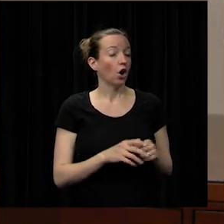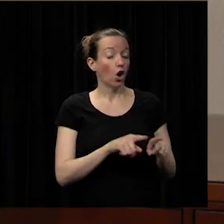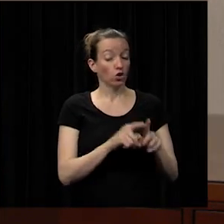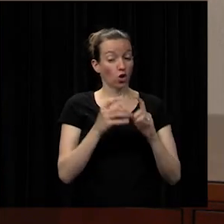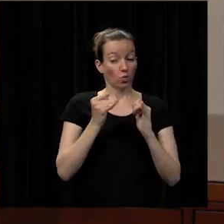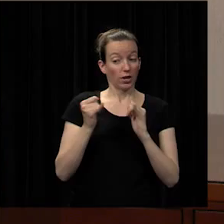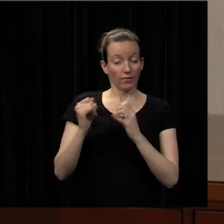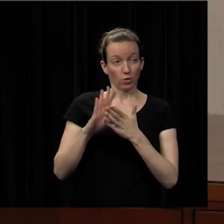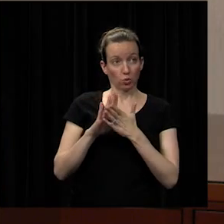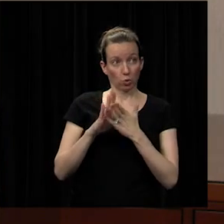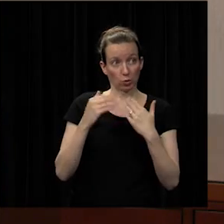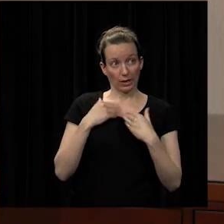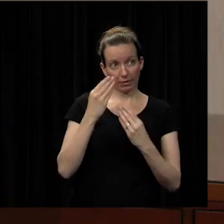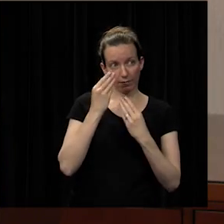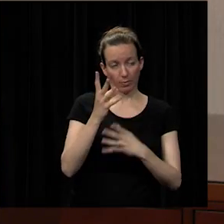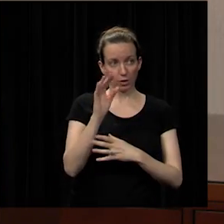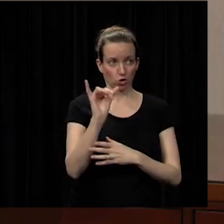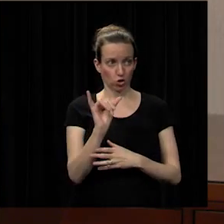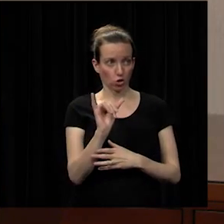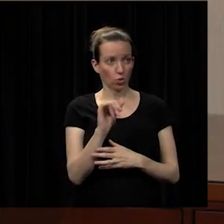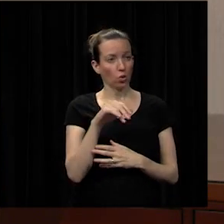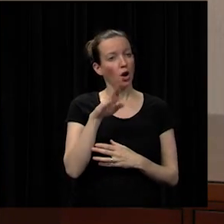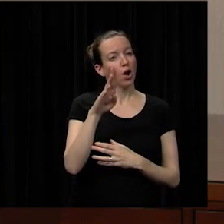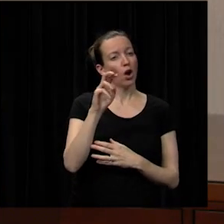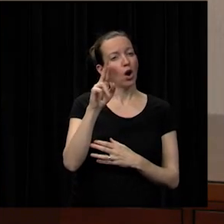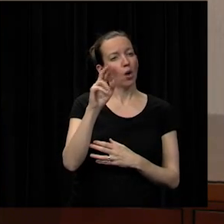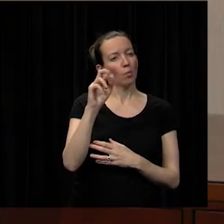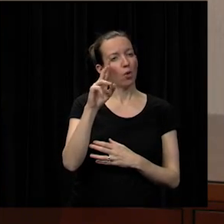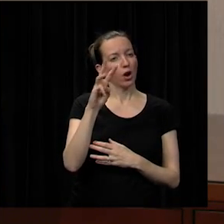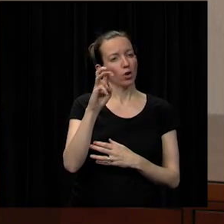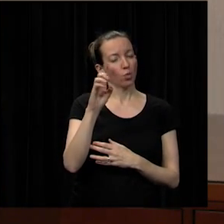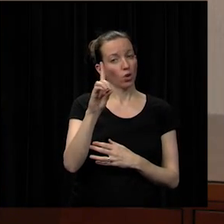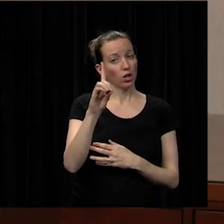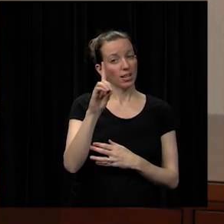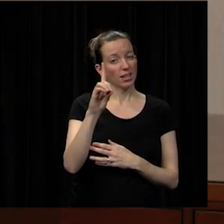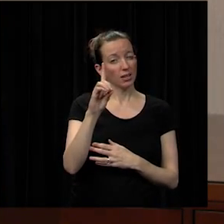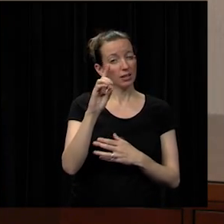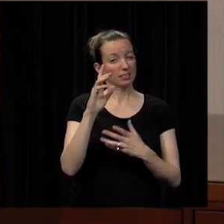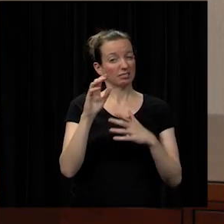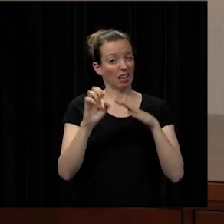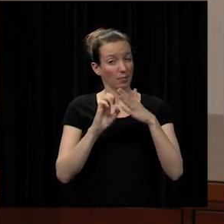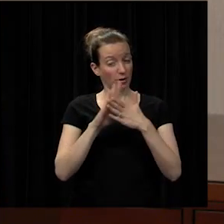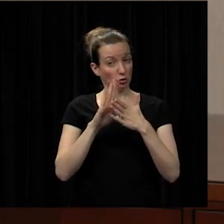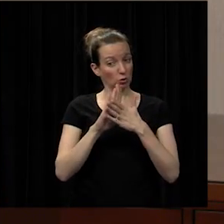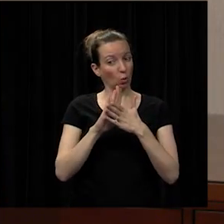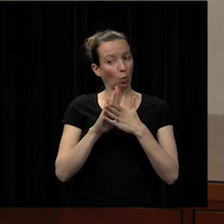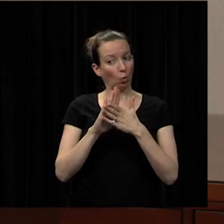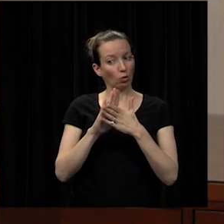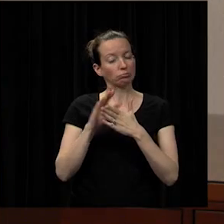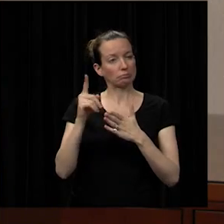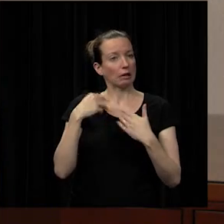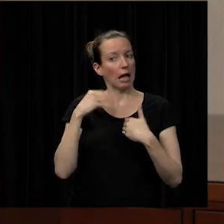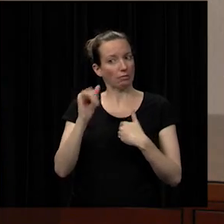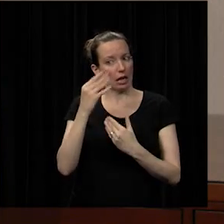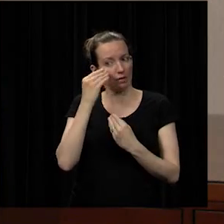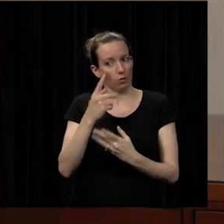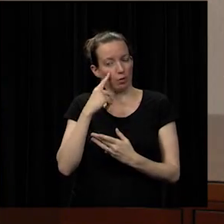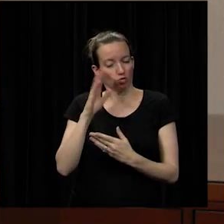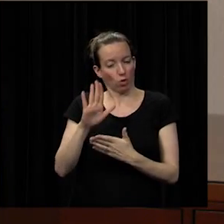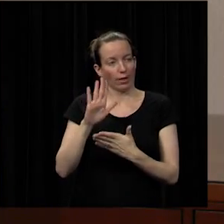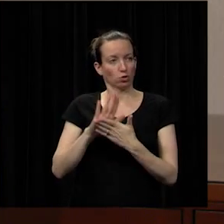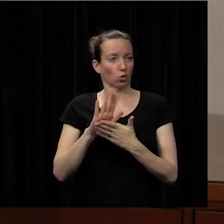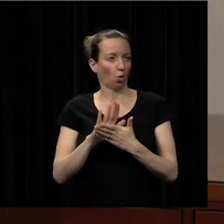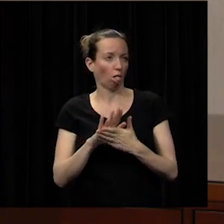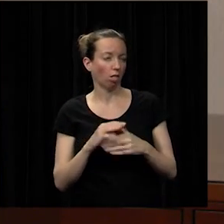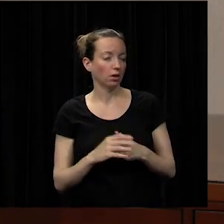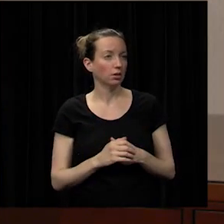that information as well so briarwood elementary principal has that information for his or her school in addition the